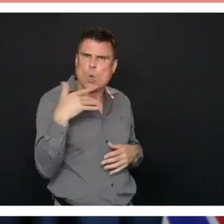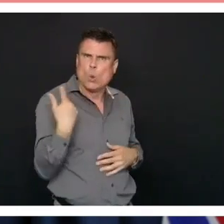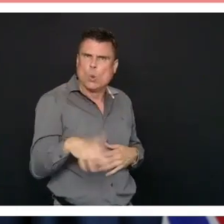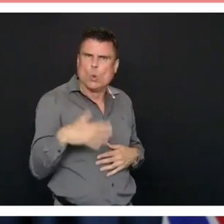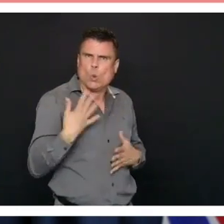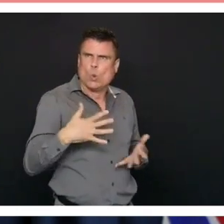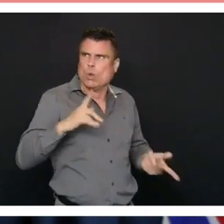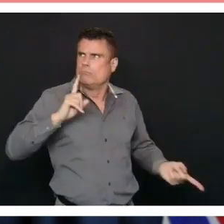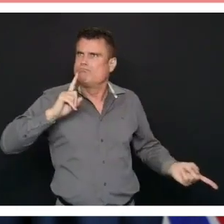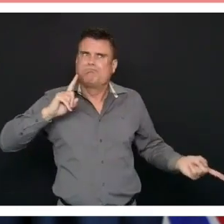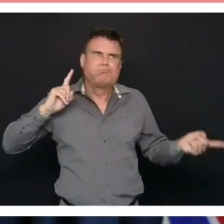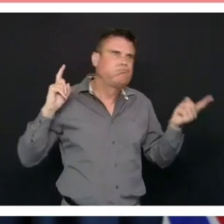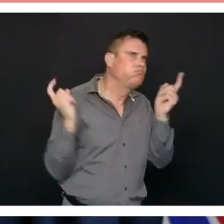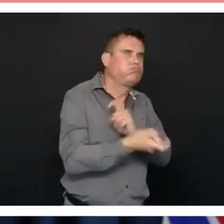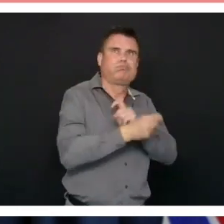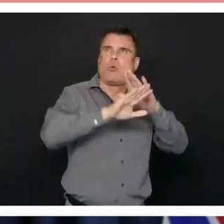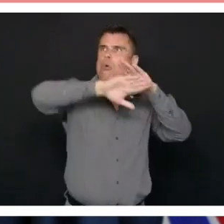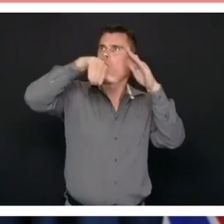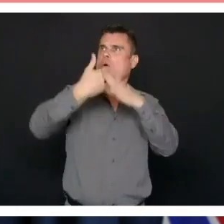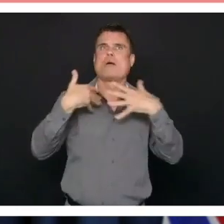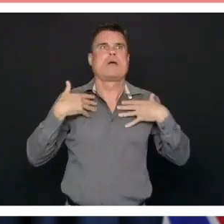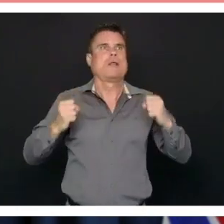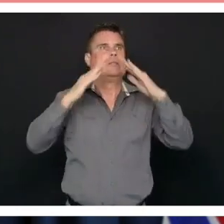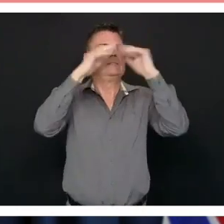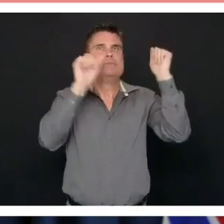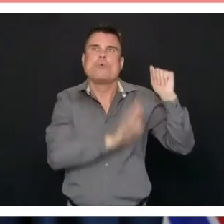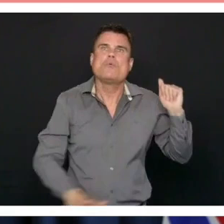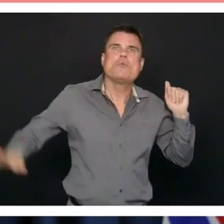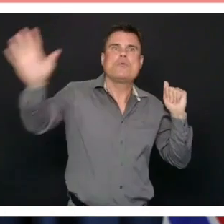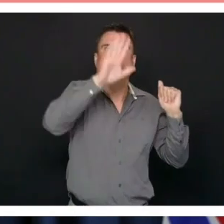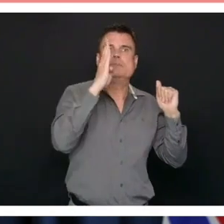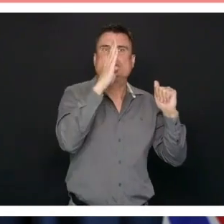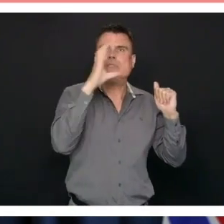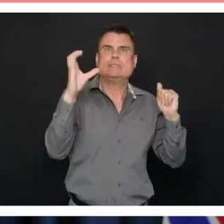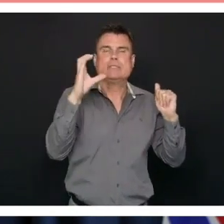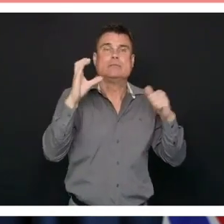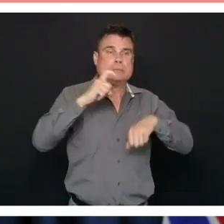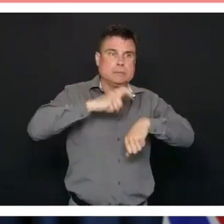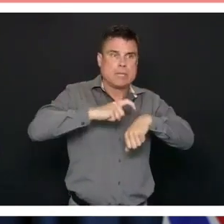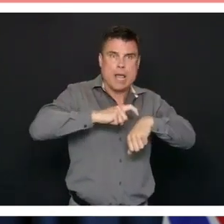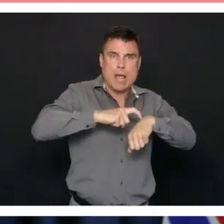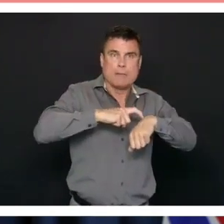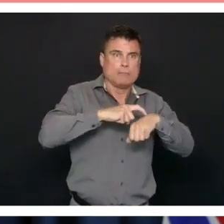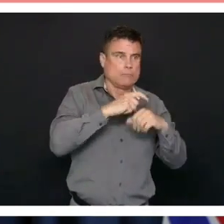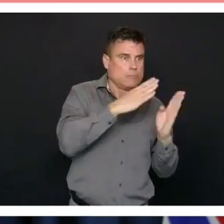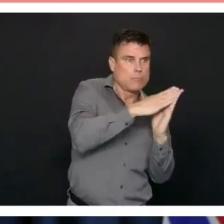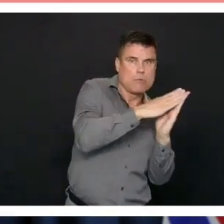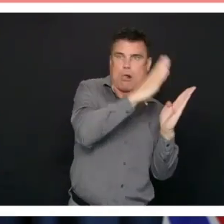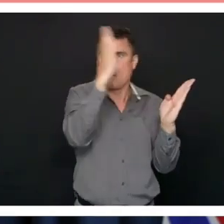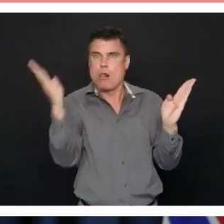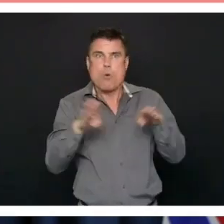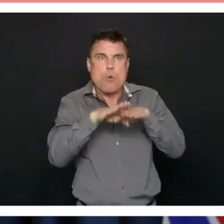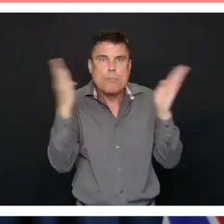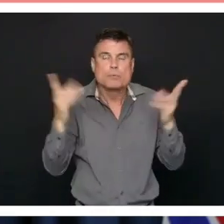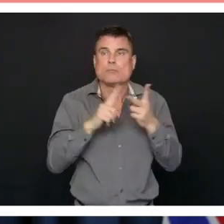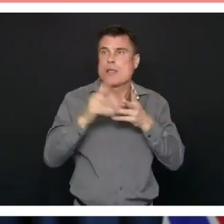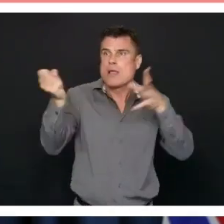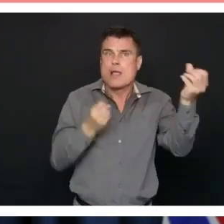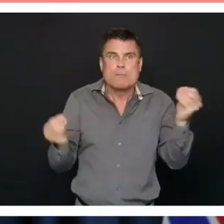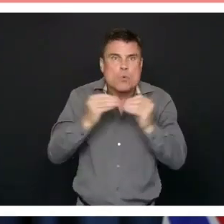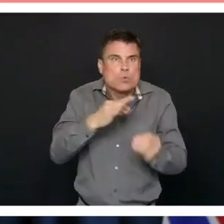the health care system from operating hours to staffing to training to changes